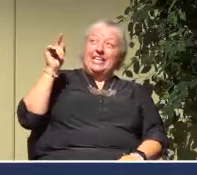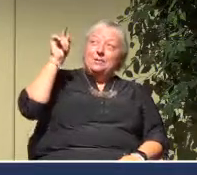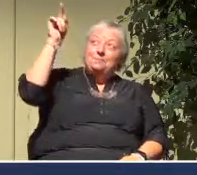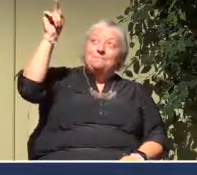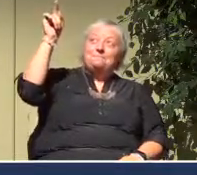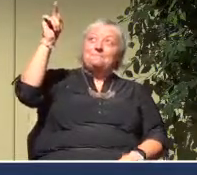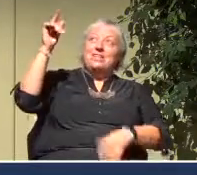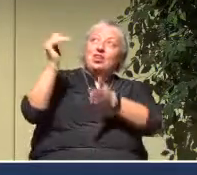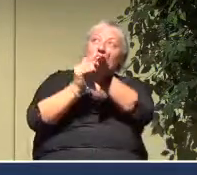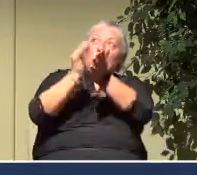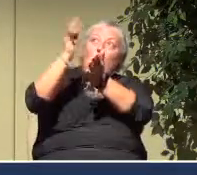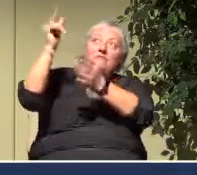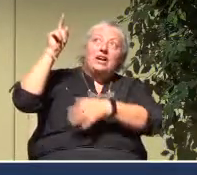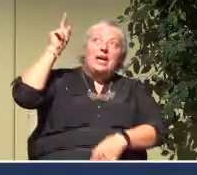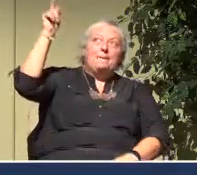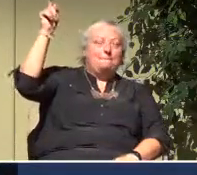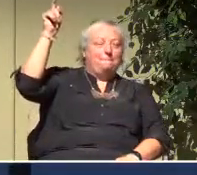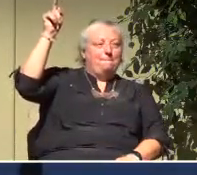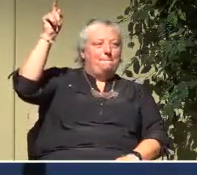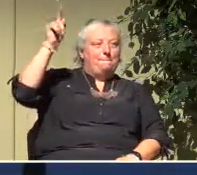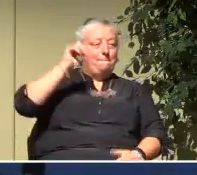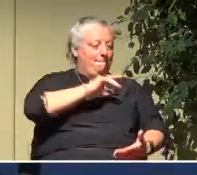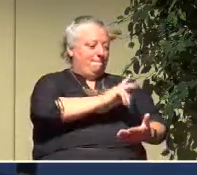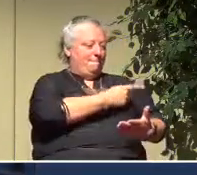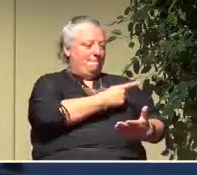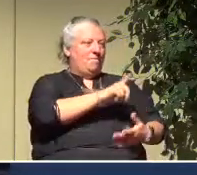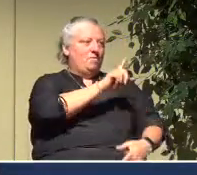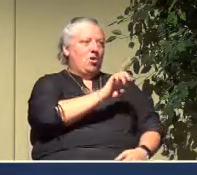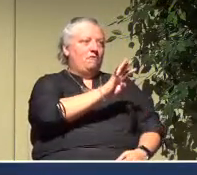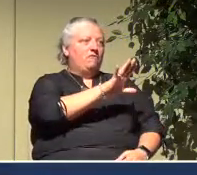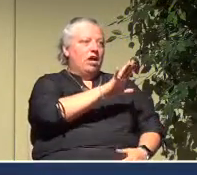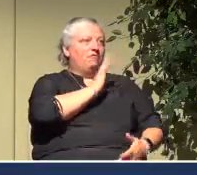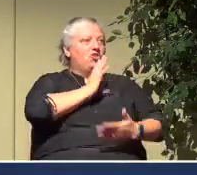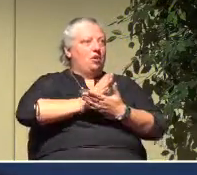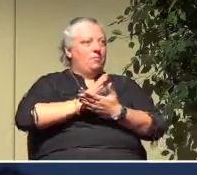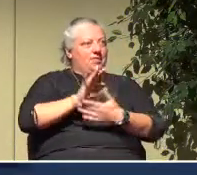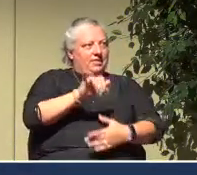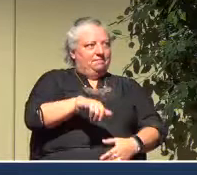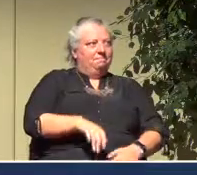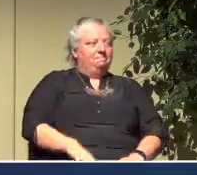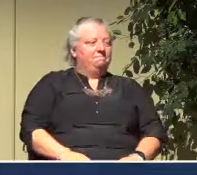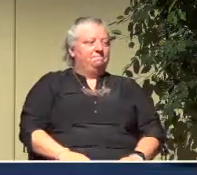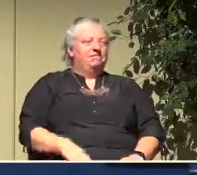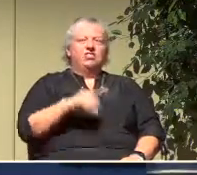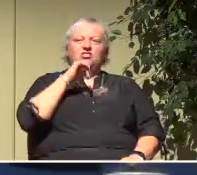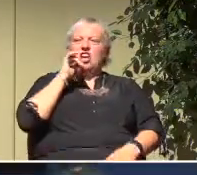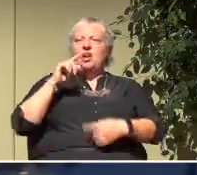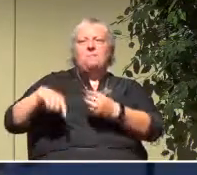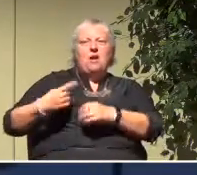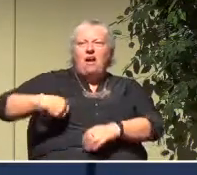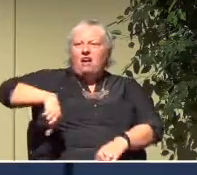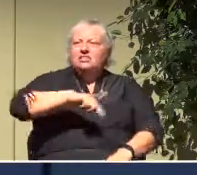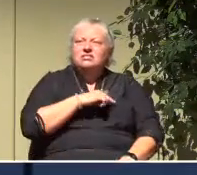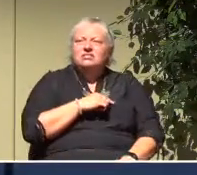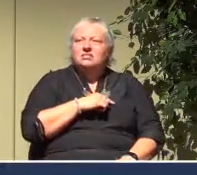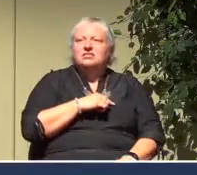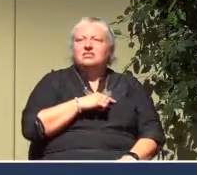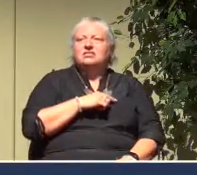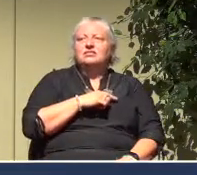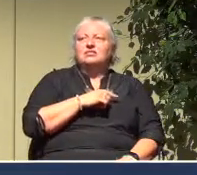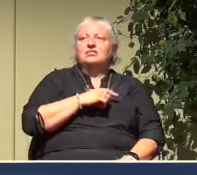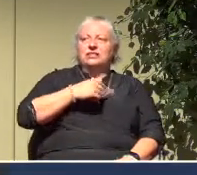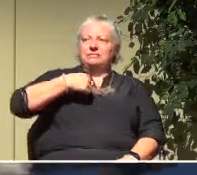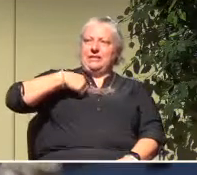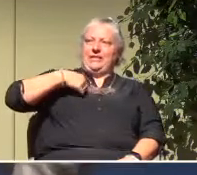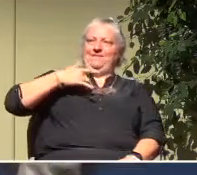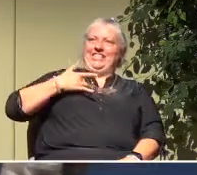It's about glorifying Him. That's Psalm 145. It's not about you. It's not about me. It's not about how